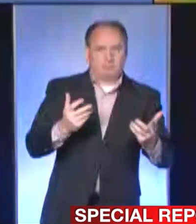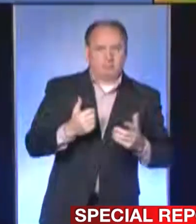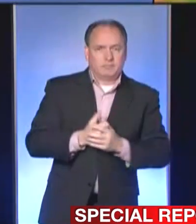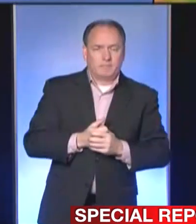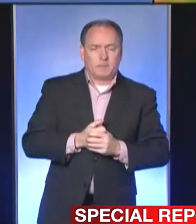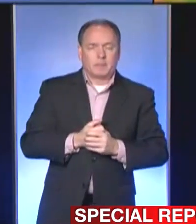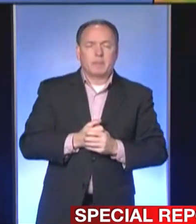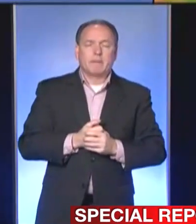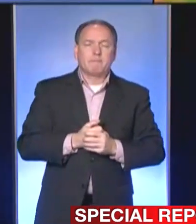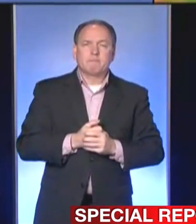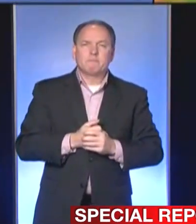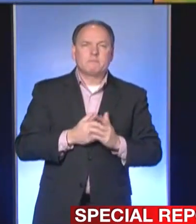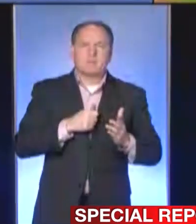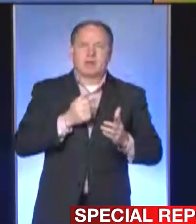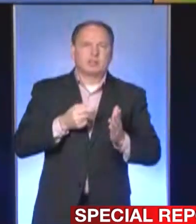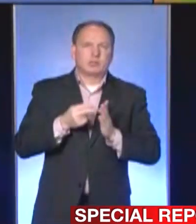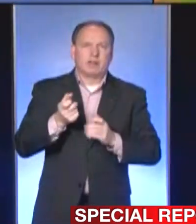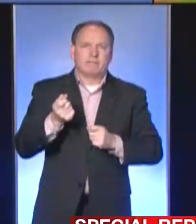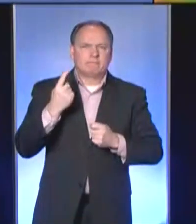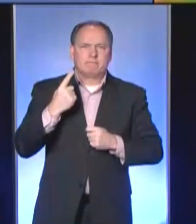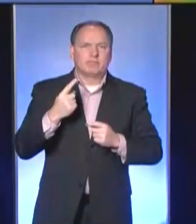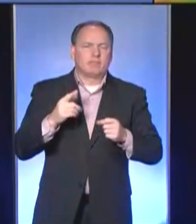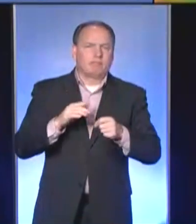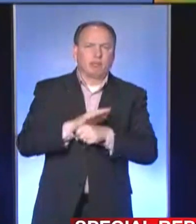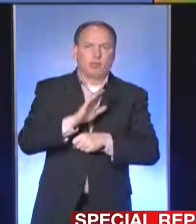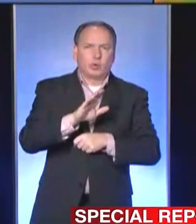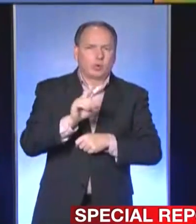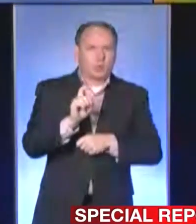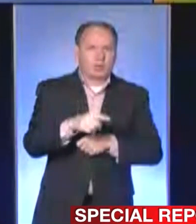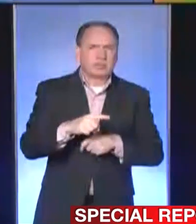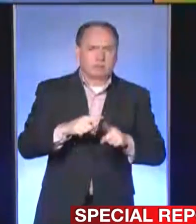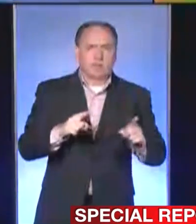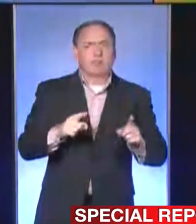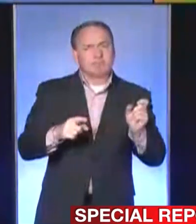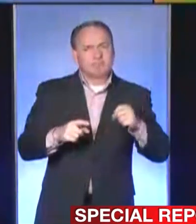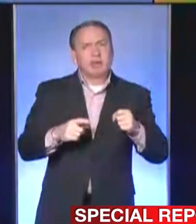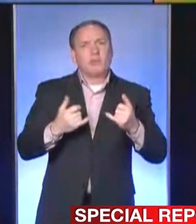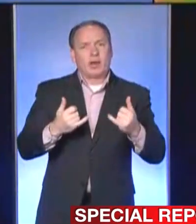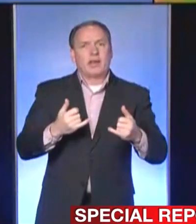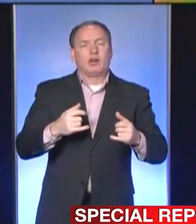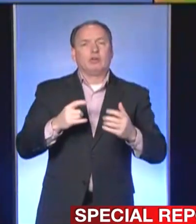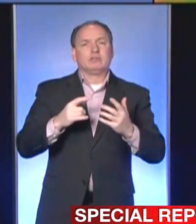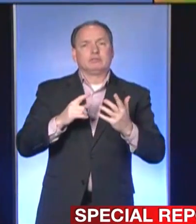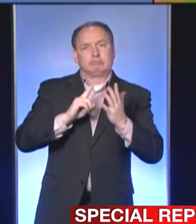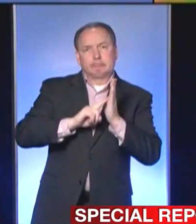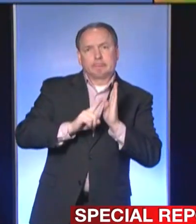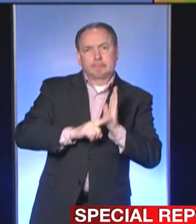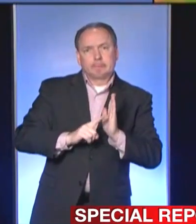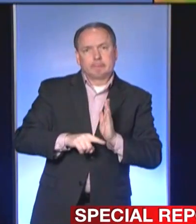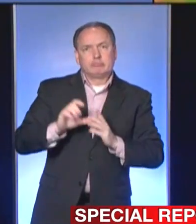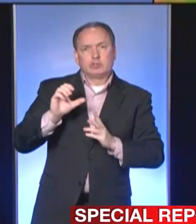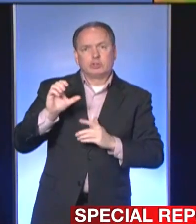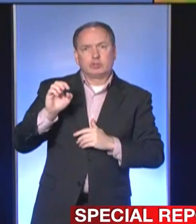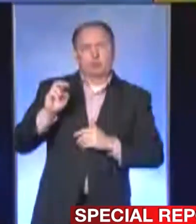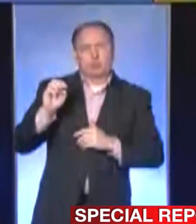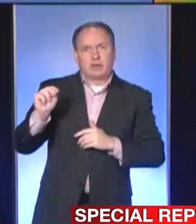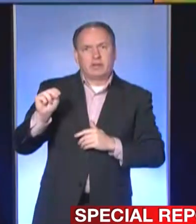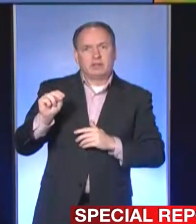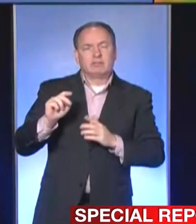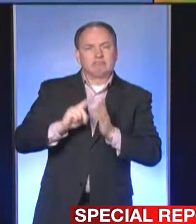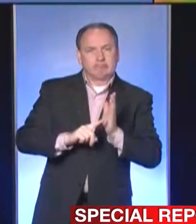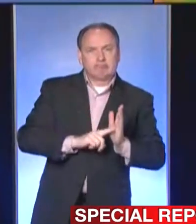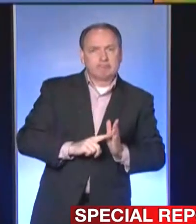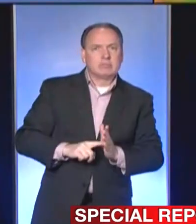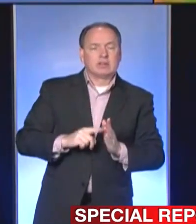Yeah, I'm not sure. totally understand the question. But yes, right now, screening is the majority of screening